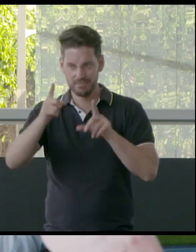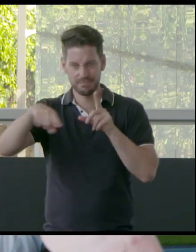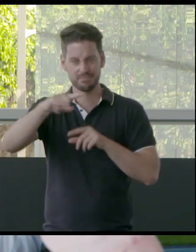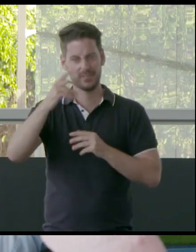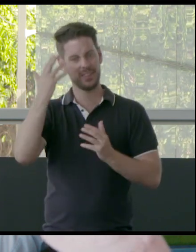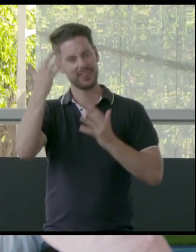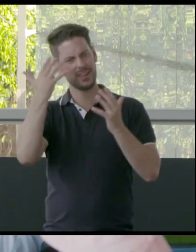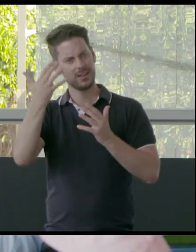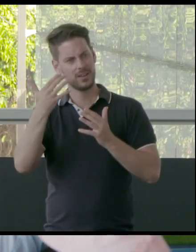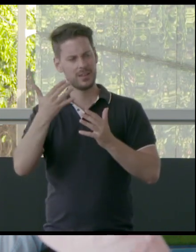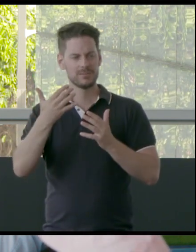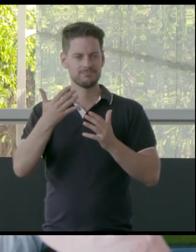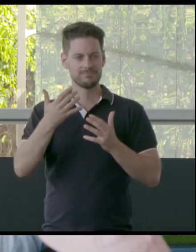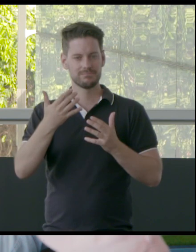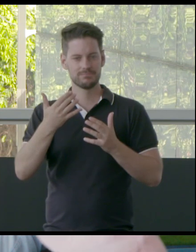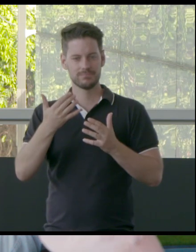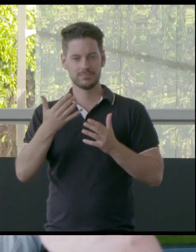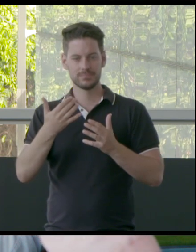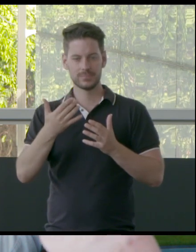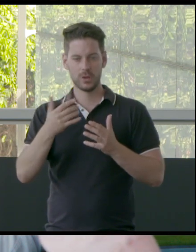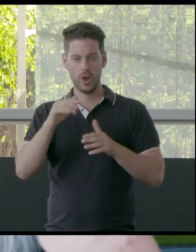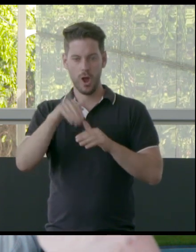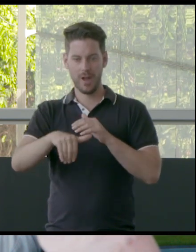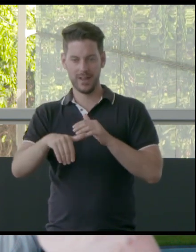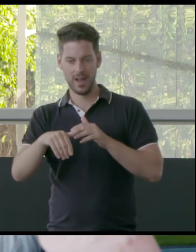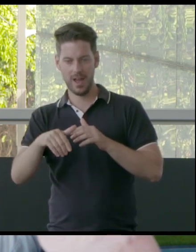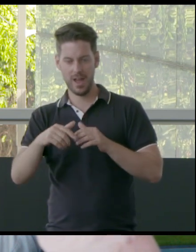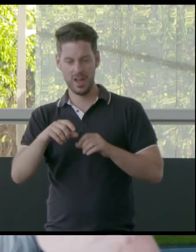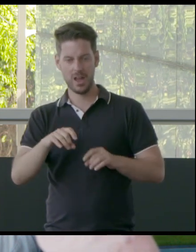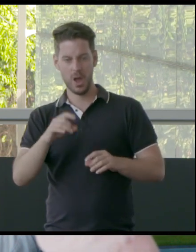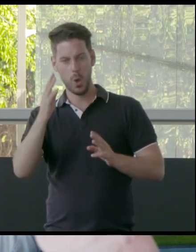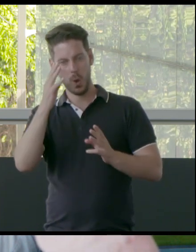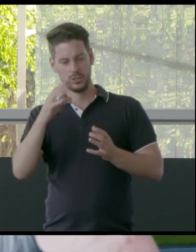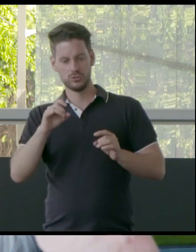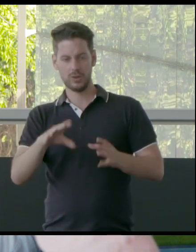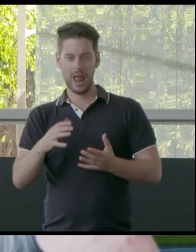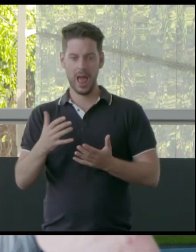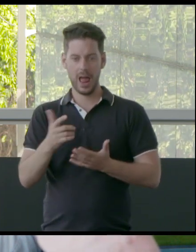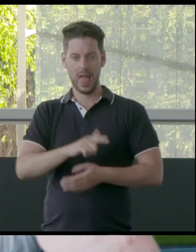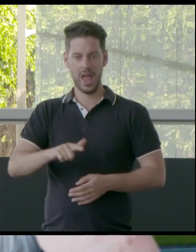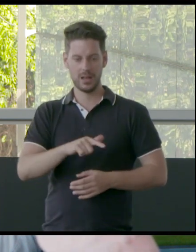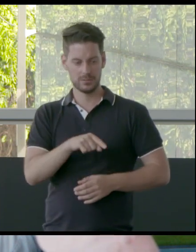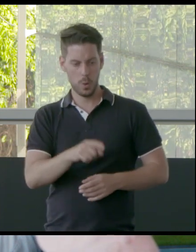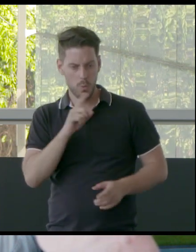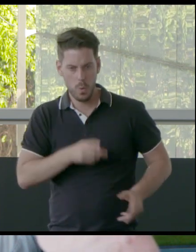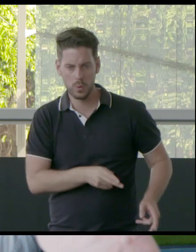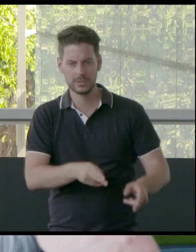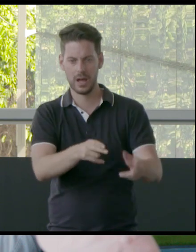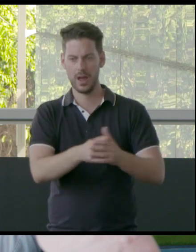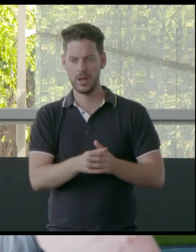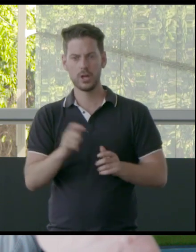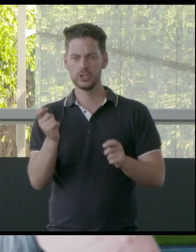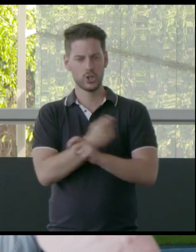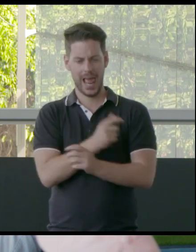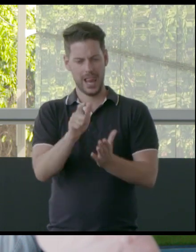concepts of sovereignty for water, changing the legal